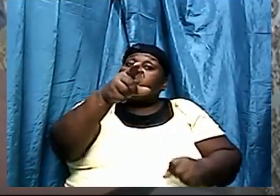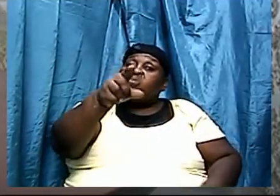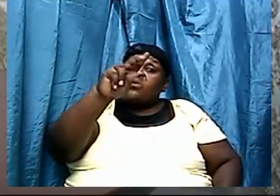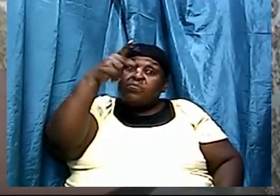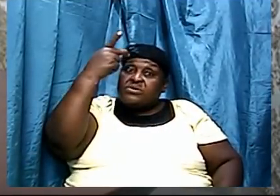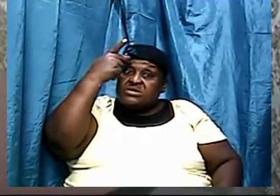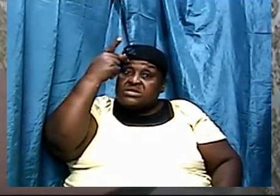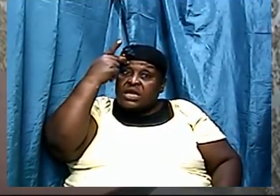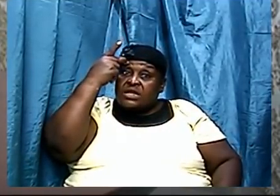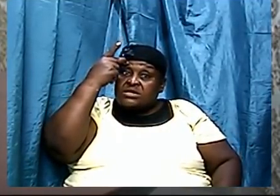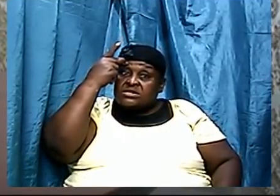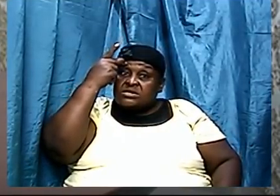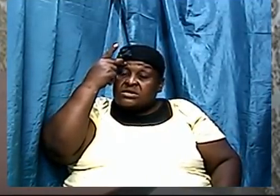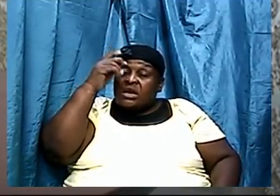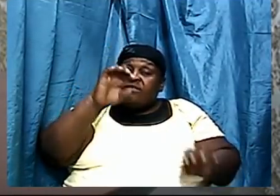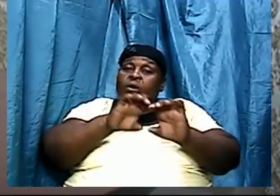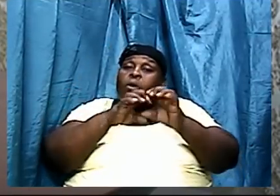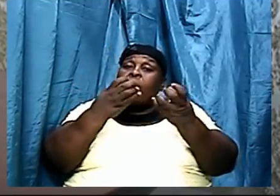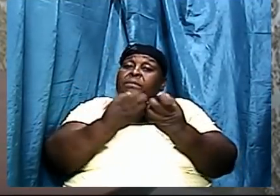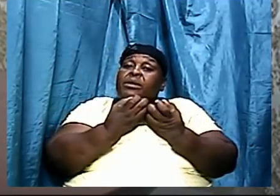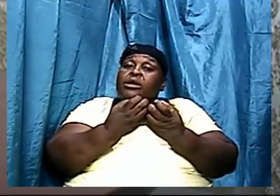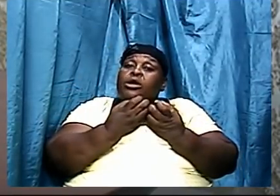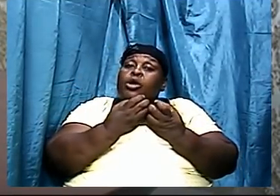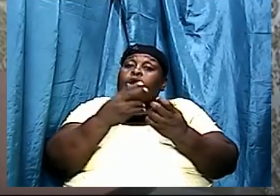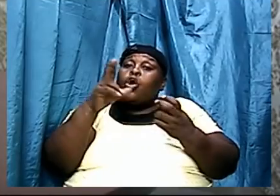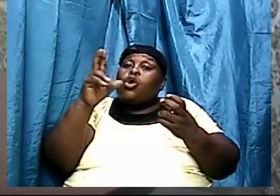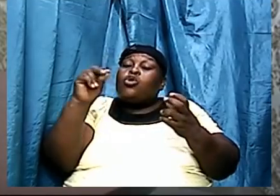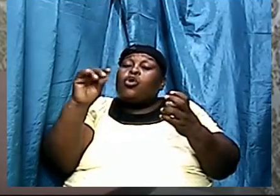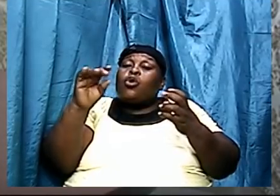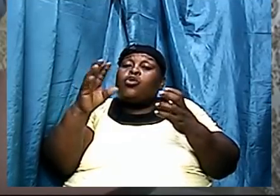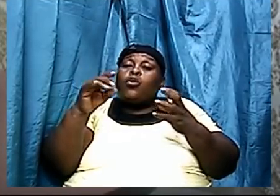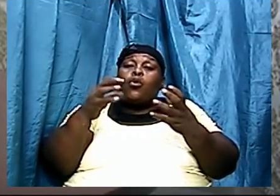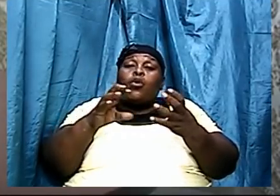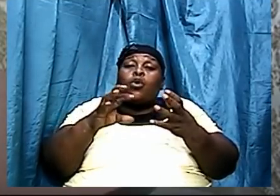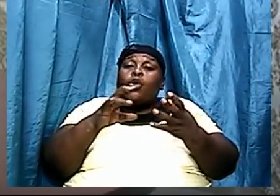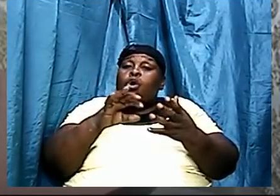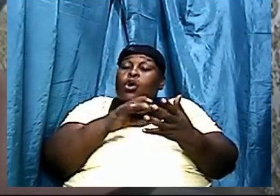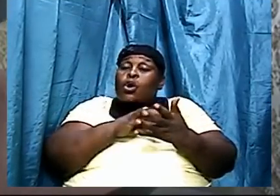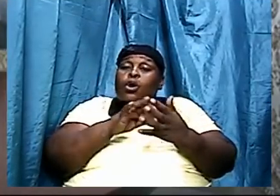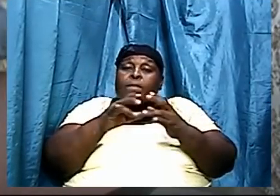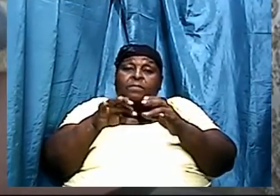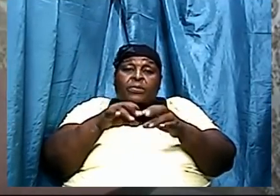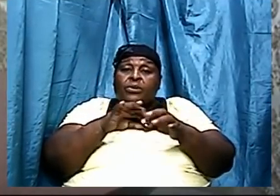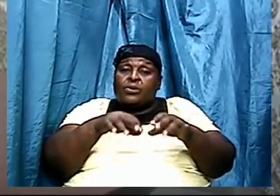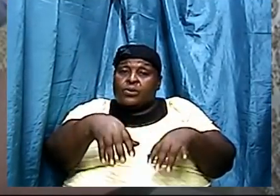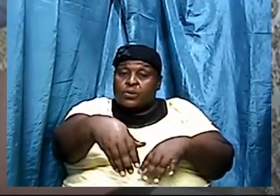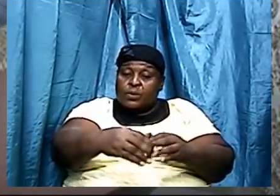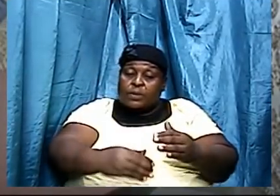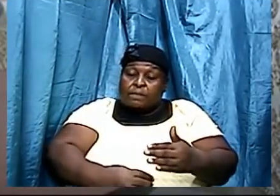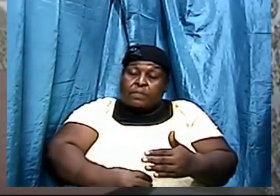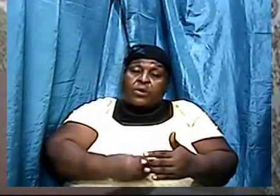don't have no computer skills and God teach you everything let God be true